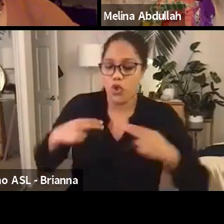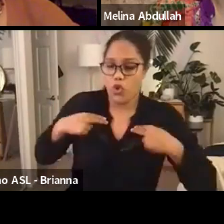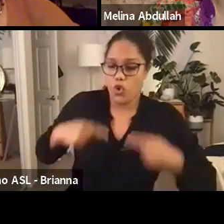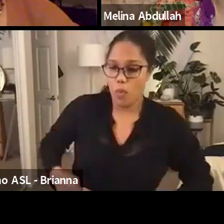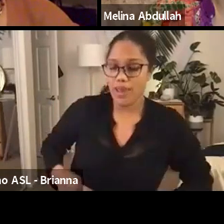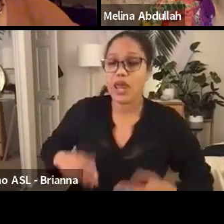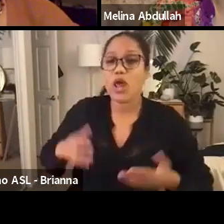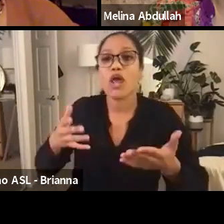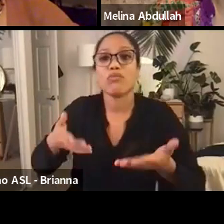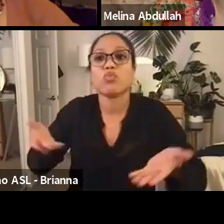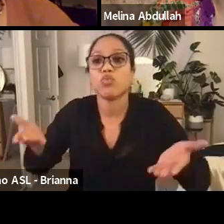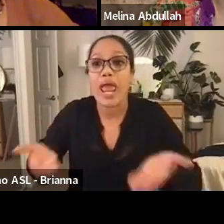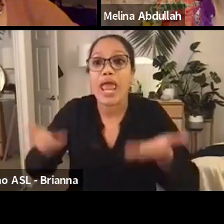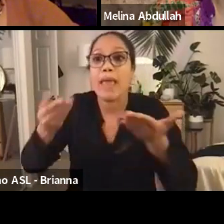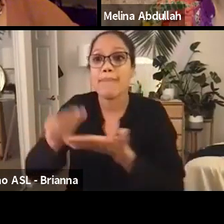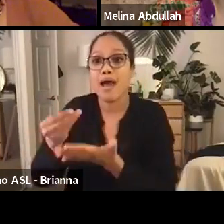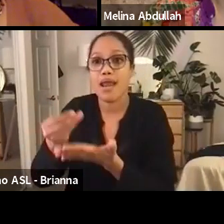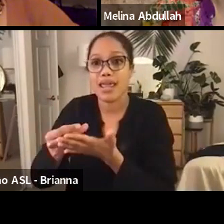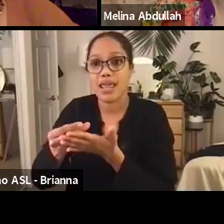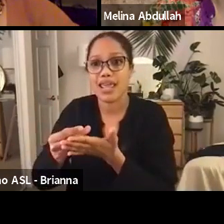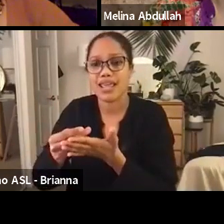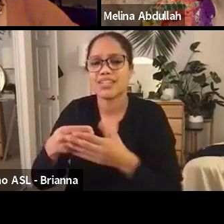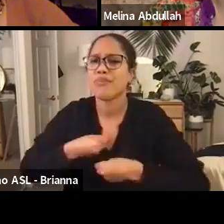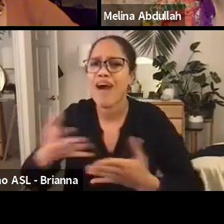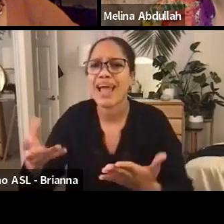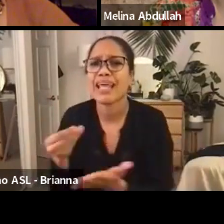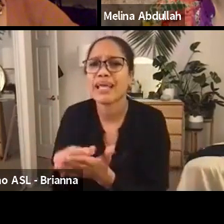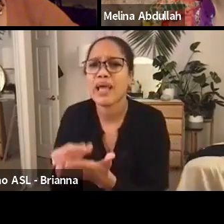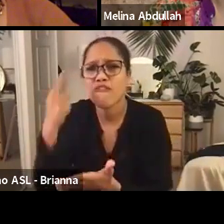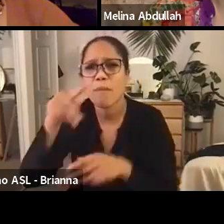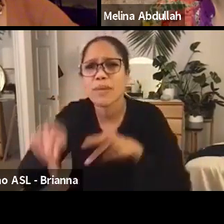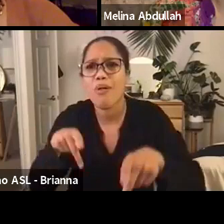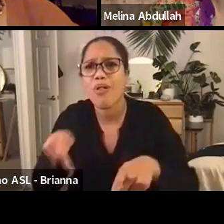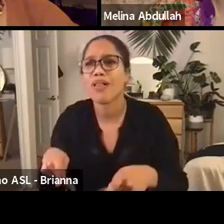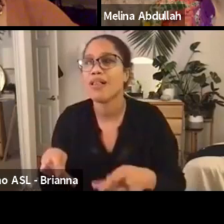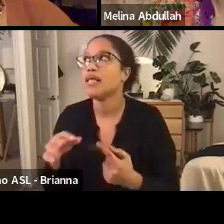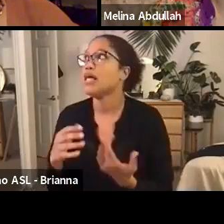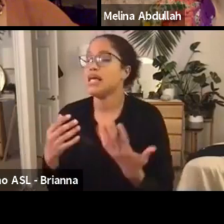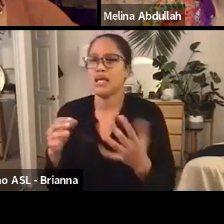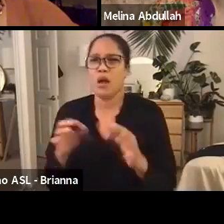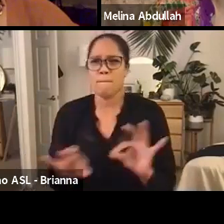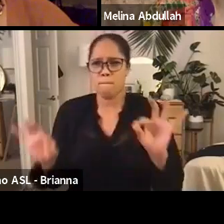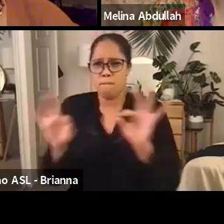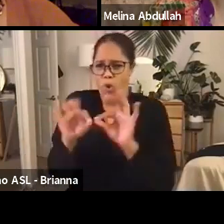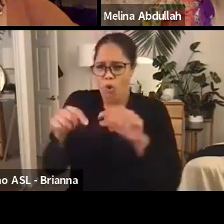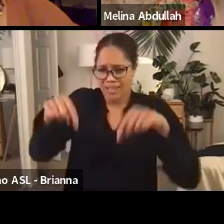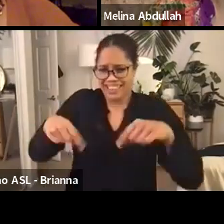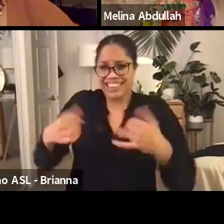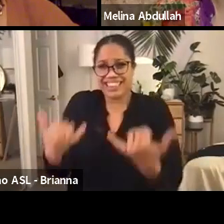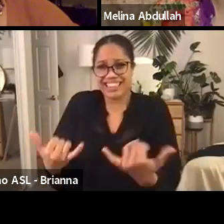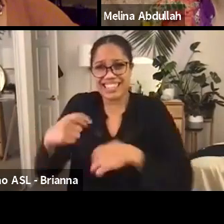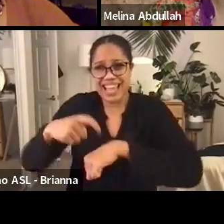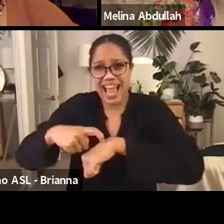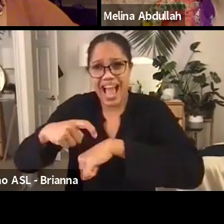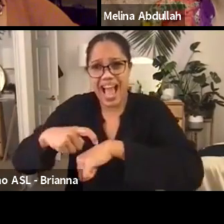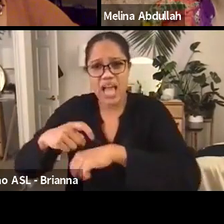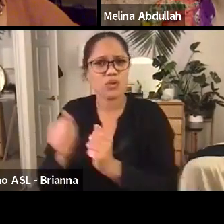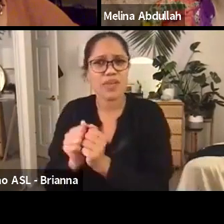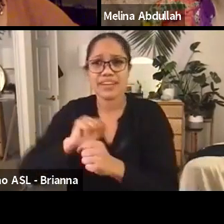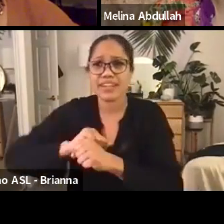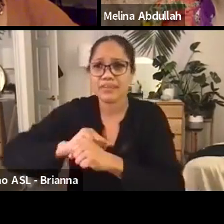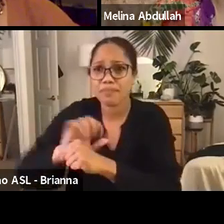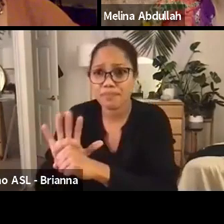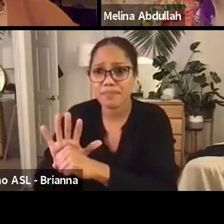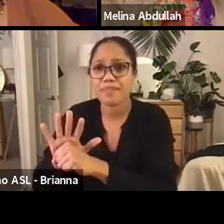provide just a basic income for people, especially in a time where we're all weathering the storm of the COVID-19 pandemic.